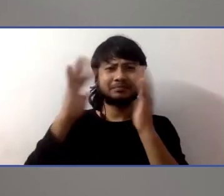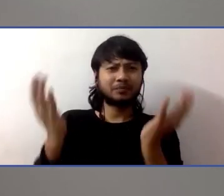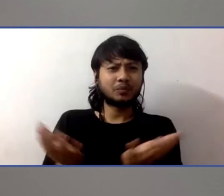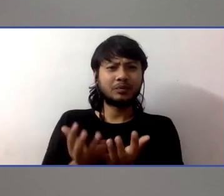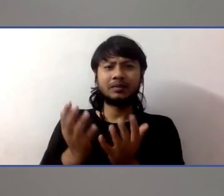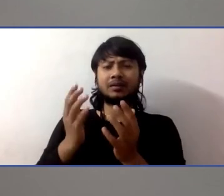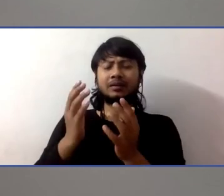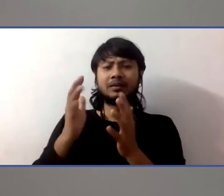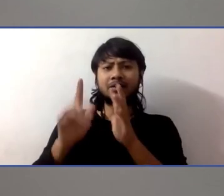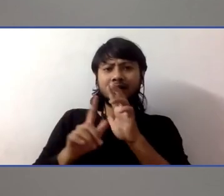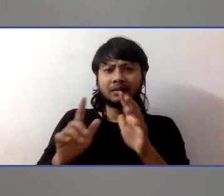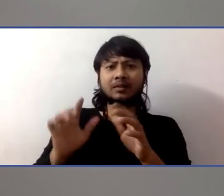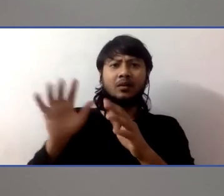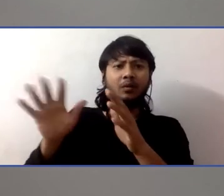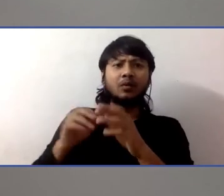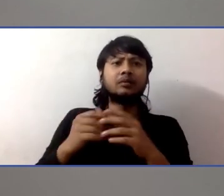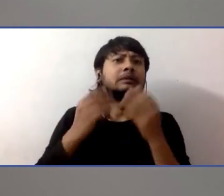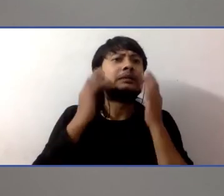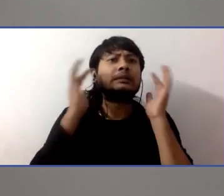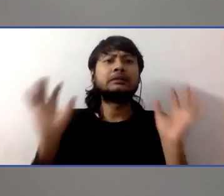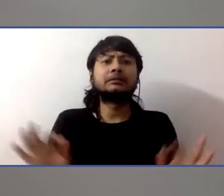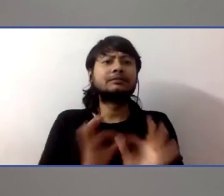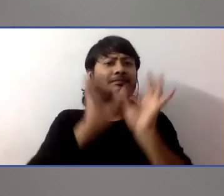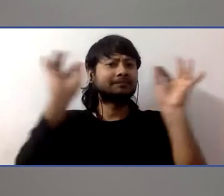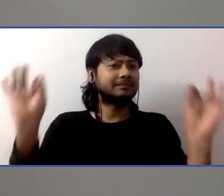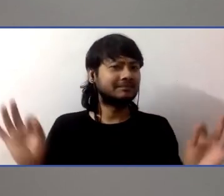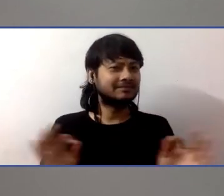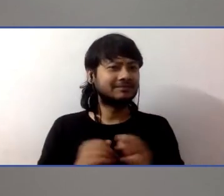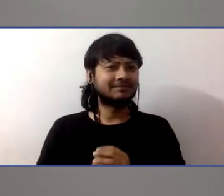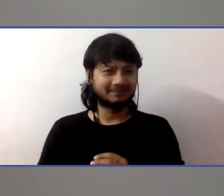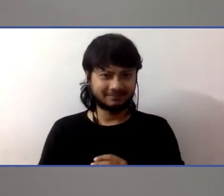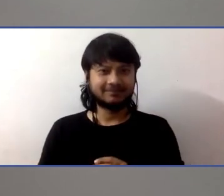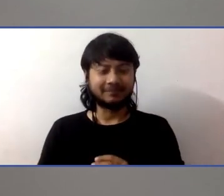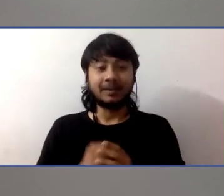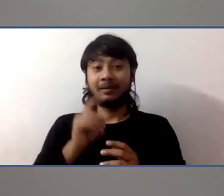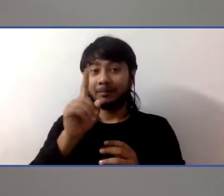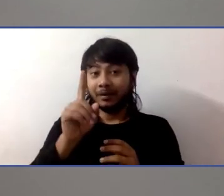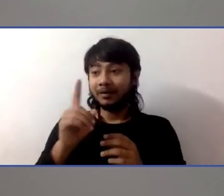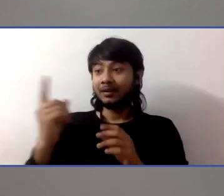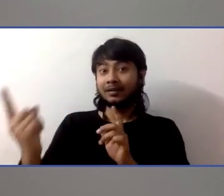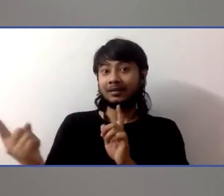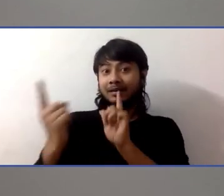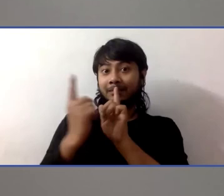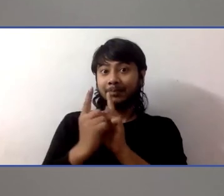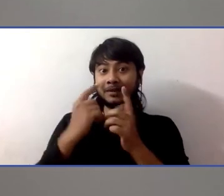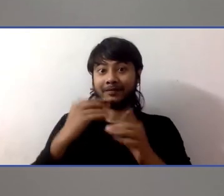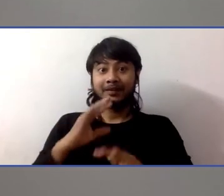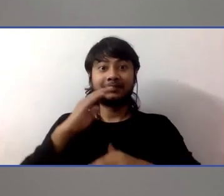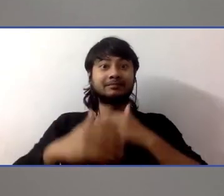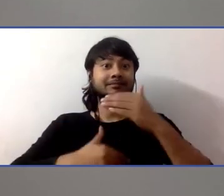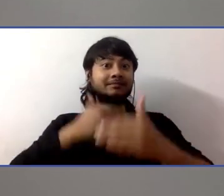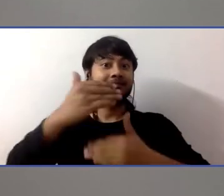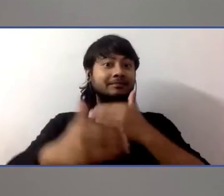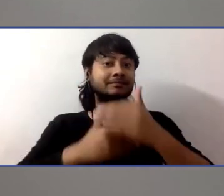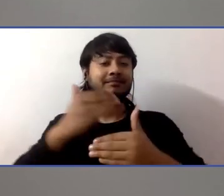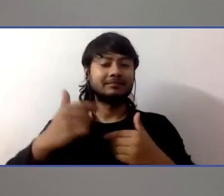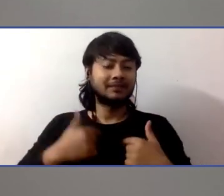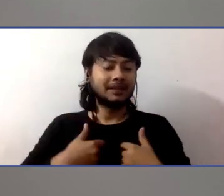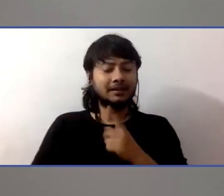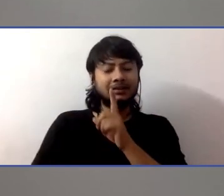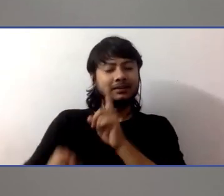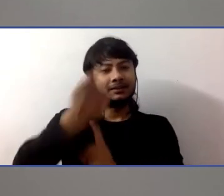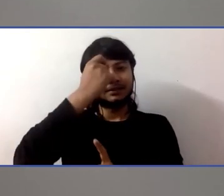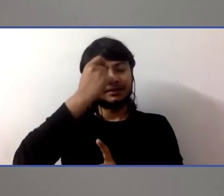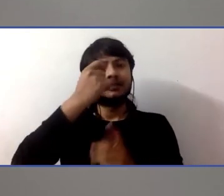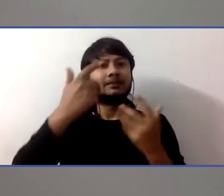to share with a lot of people. But I've learned along the way that it's so important for everyone to understand accessibility and